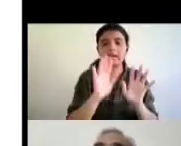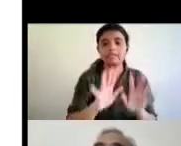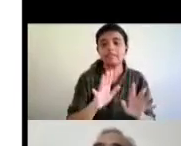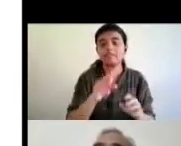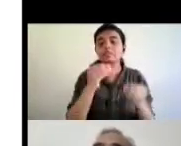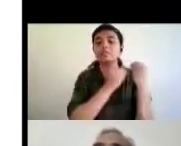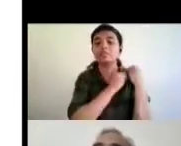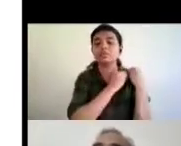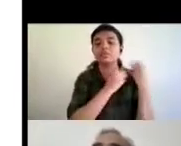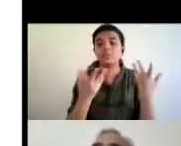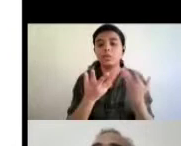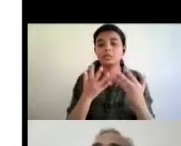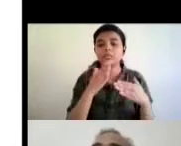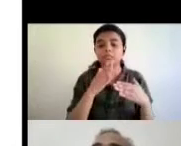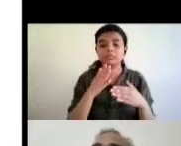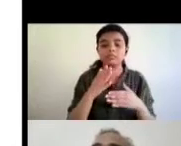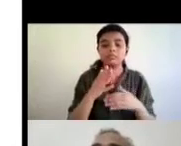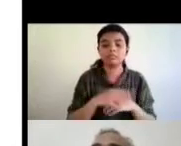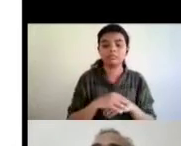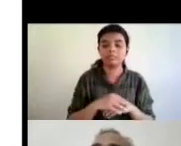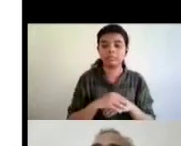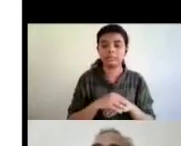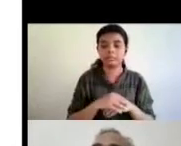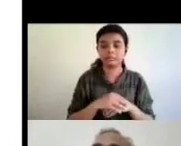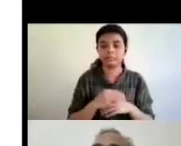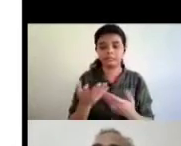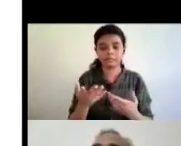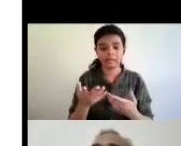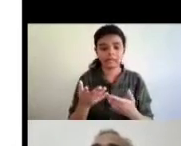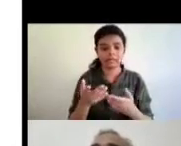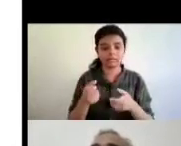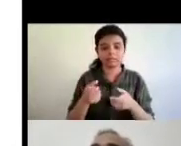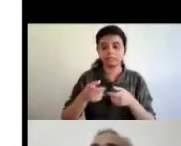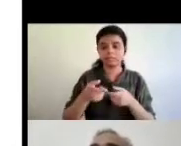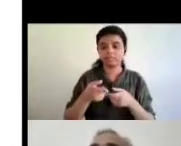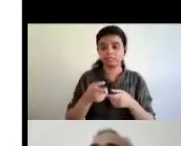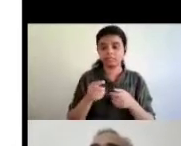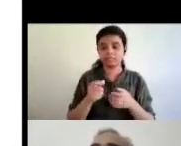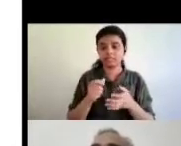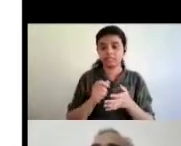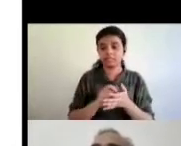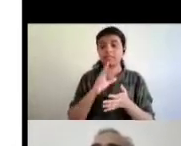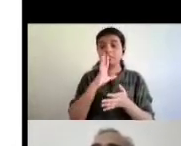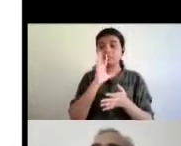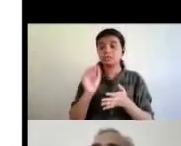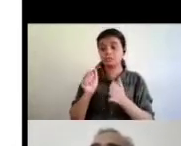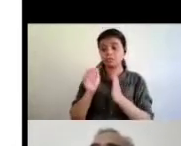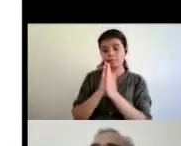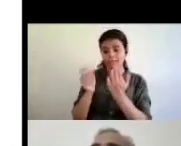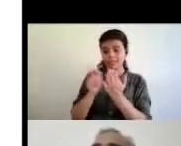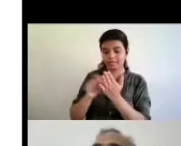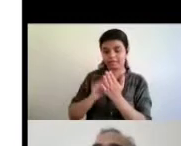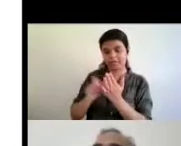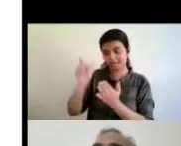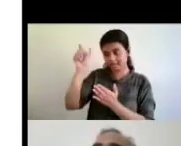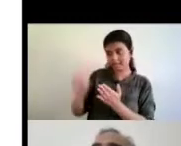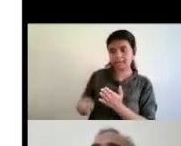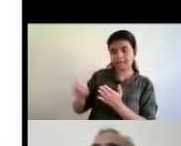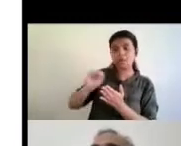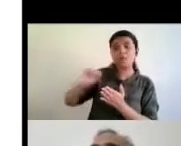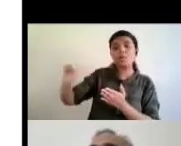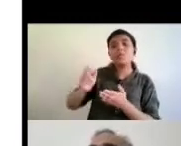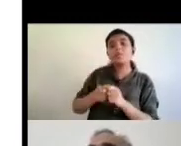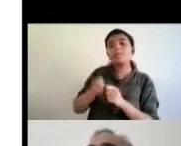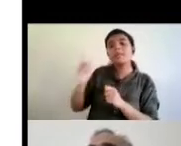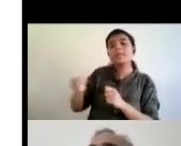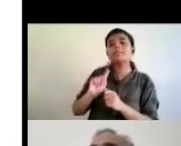in protecting the rights of the uh you know the commercial interests the the rights owners and uh so that